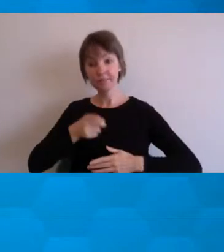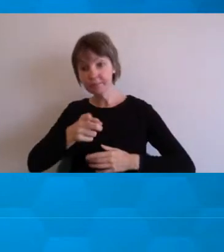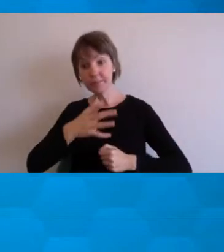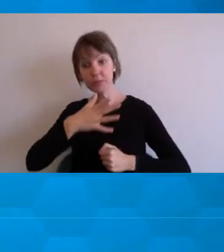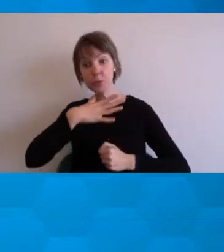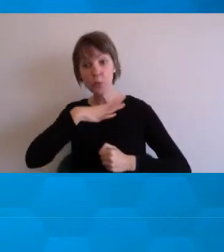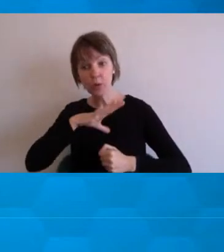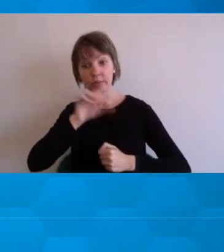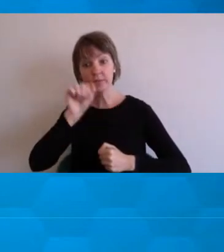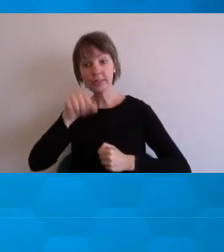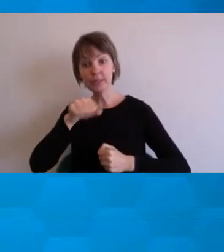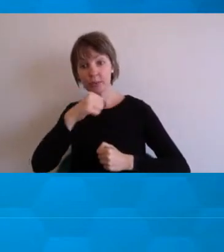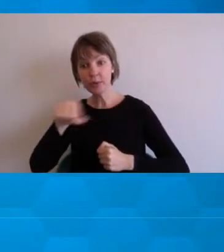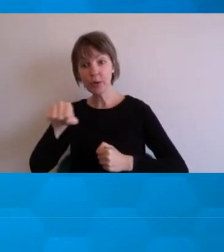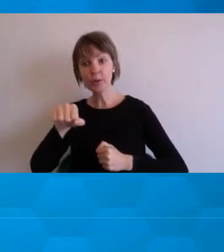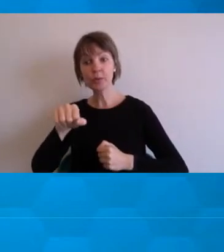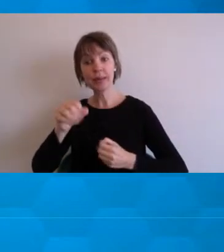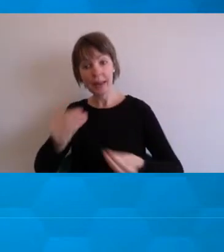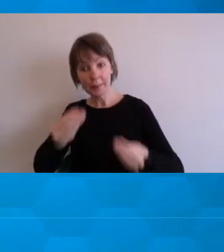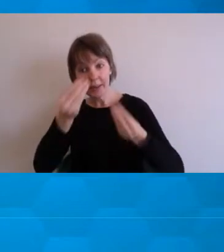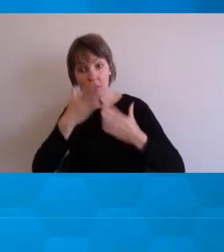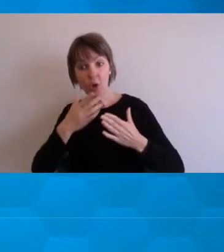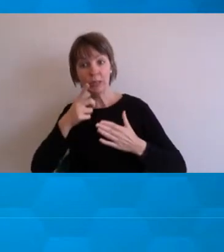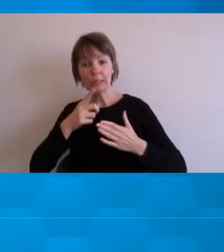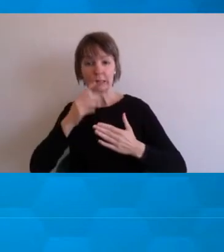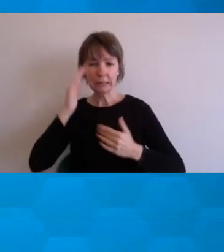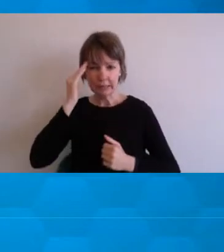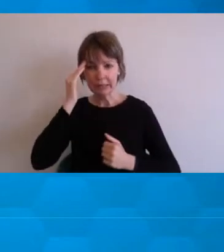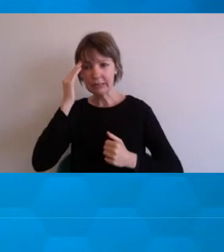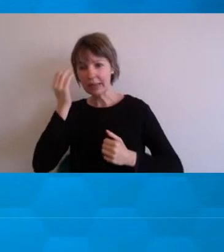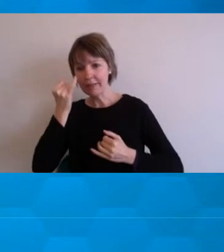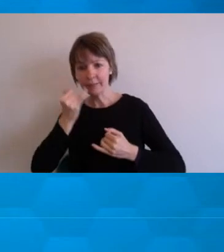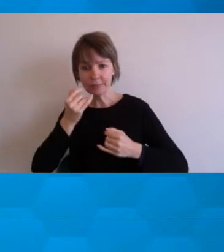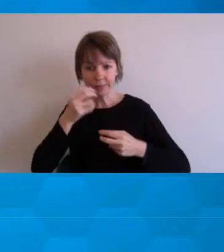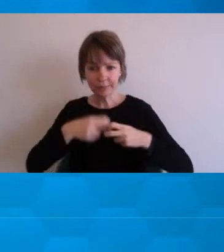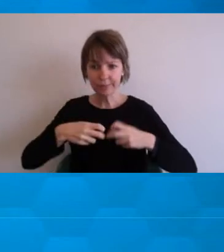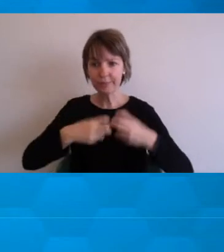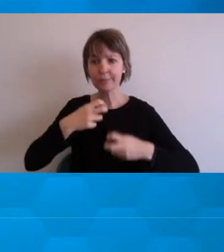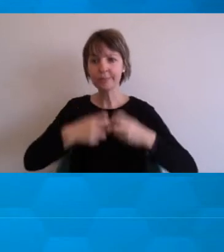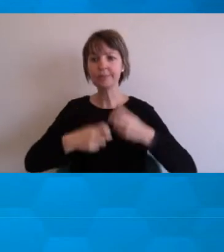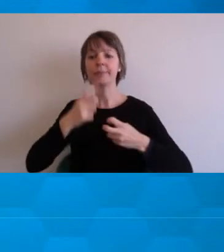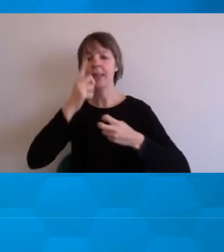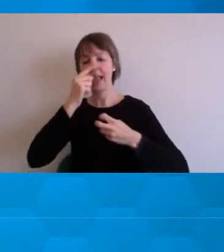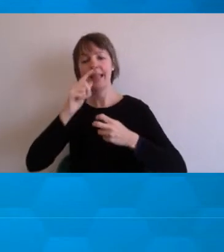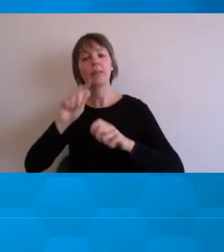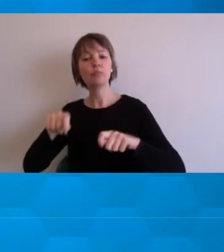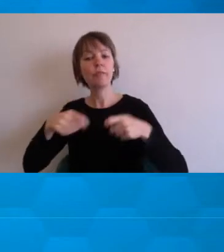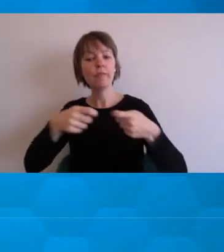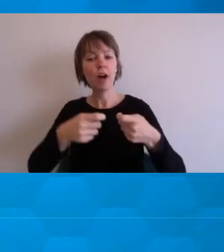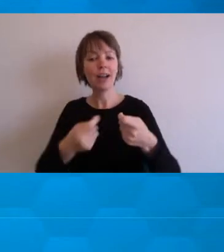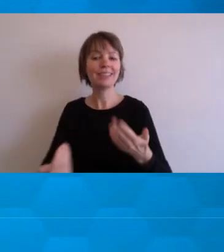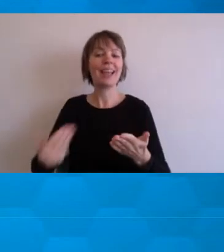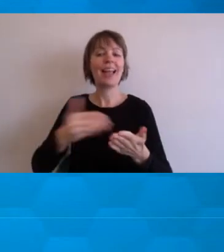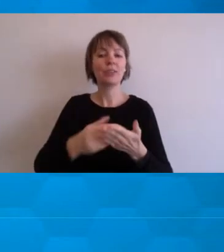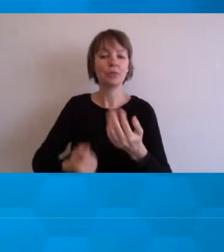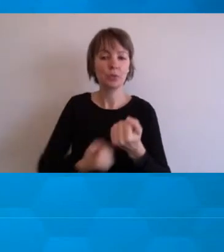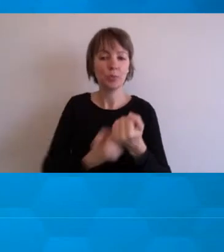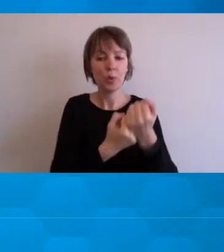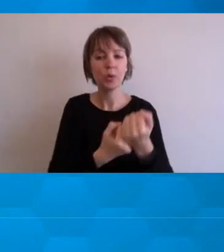if they're struggling and then I have the chance to get back to them and provide some extra support or resources to help them manage.